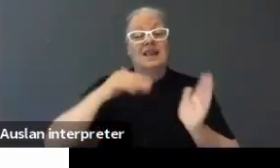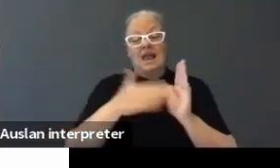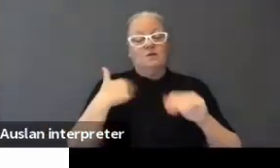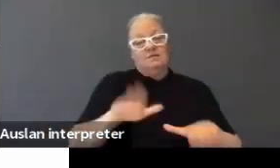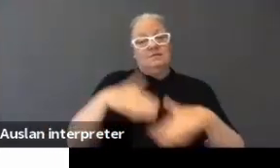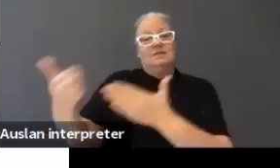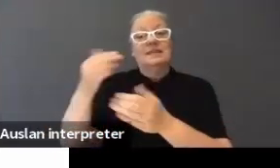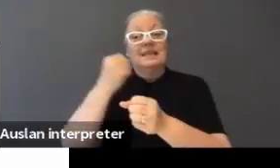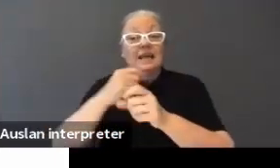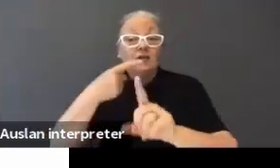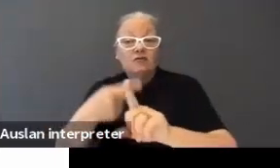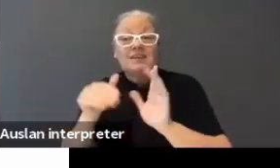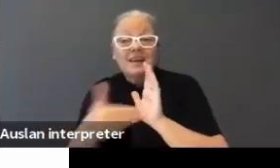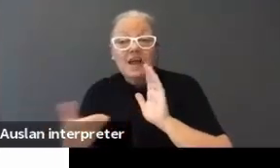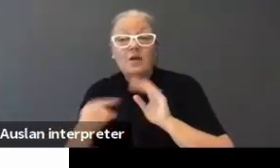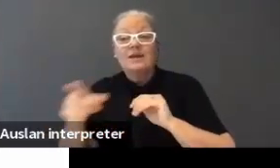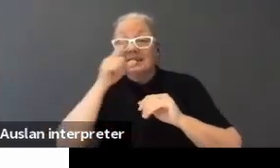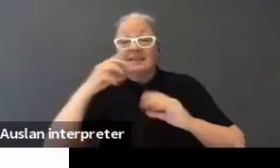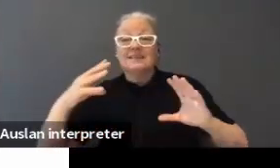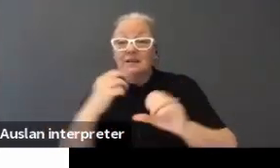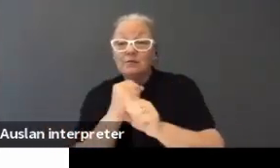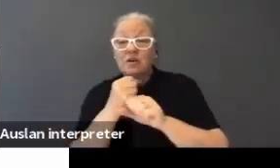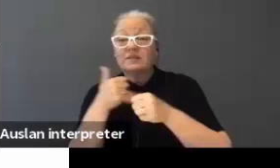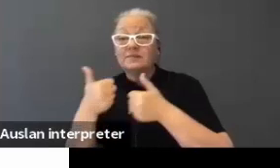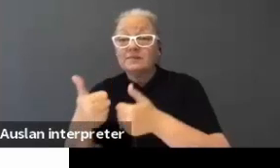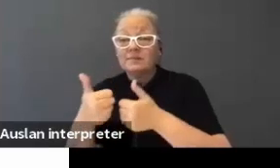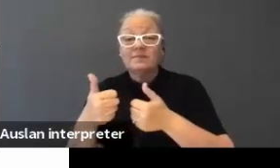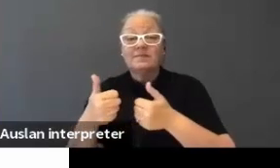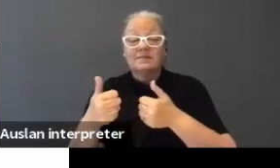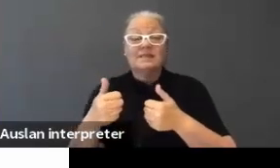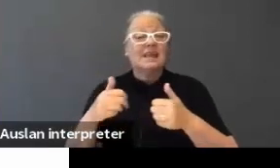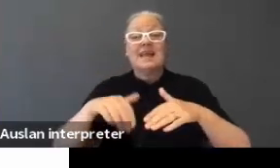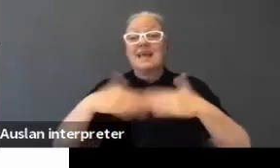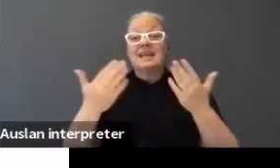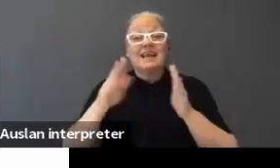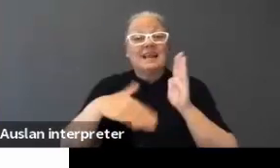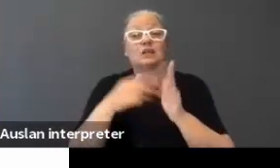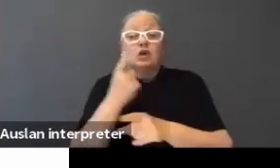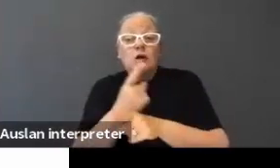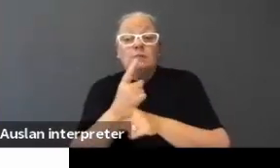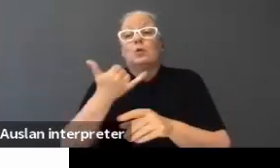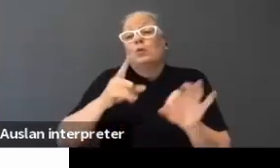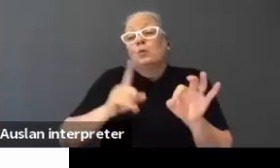to Gary to summarize. Any other lasting comments or questions?